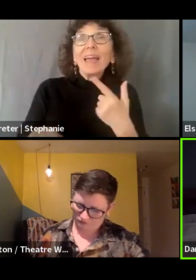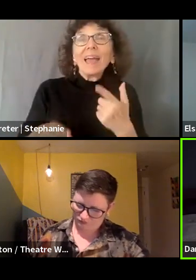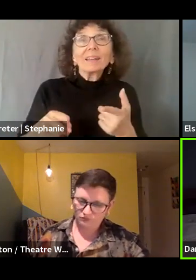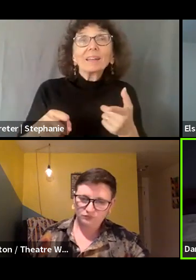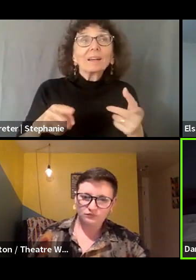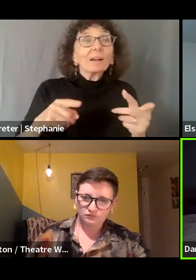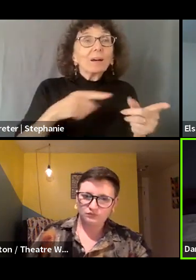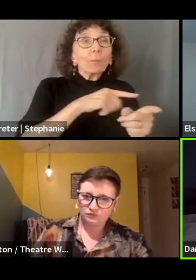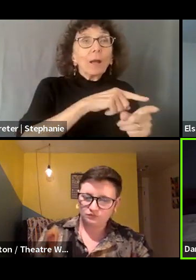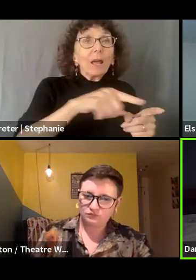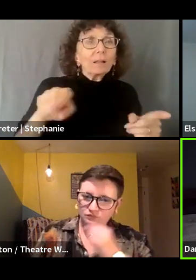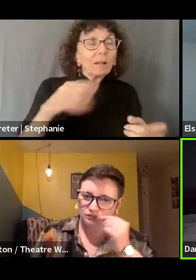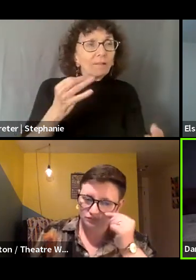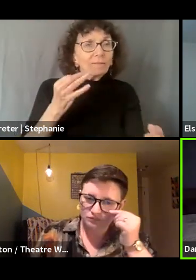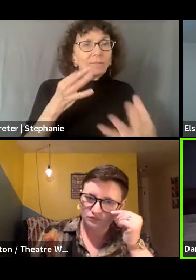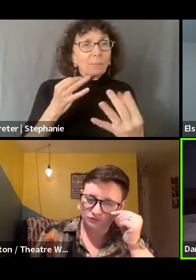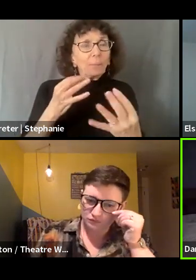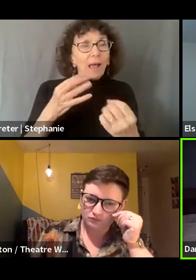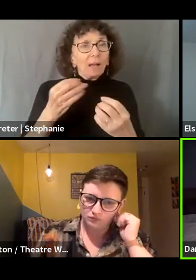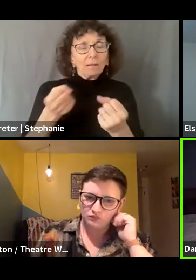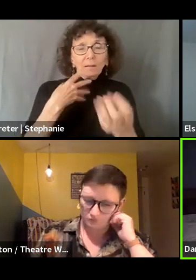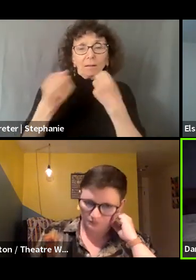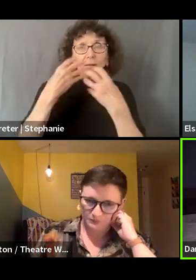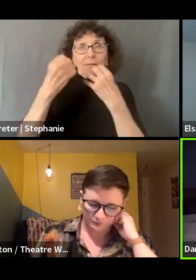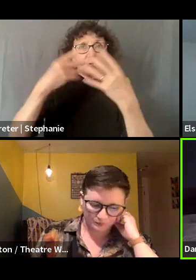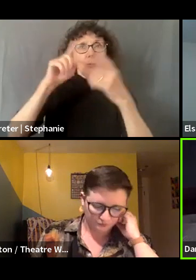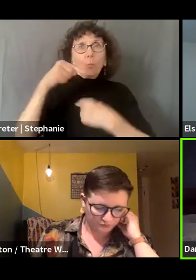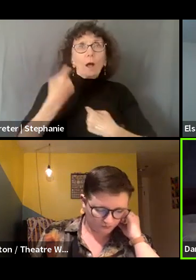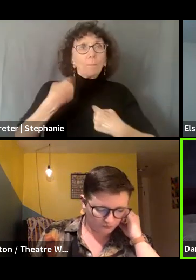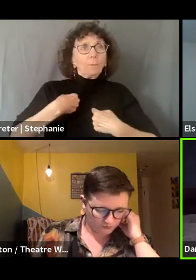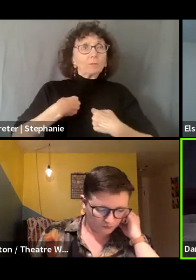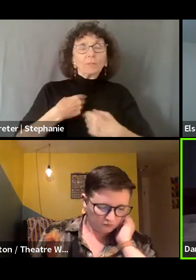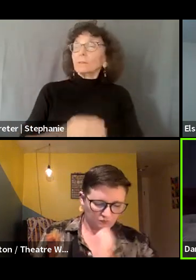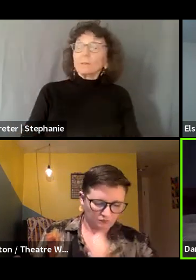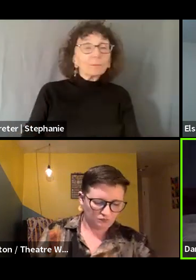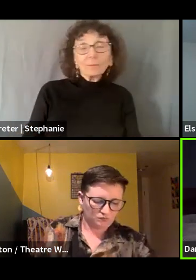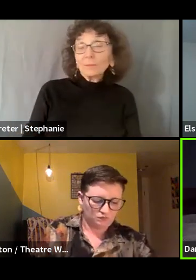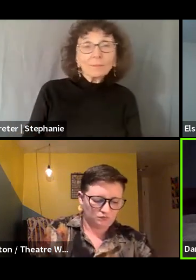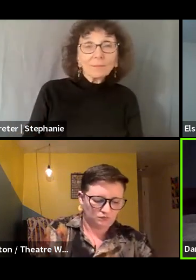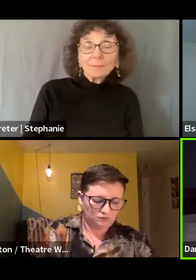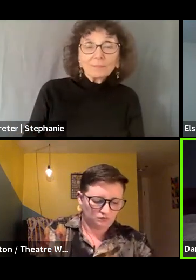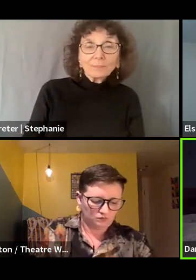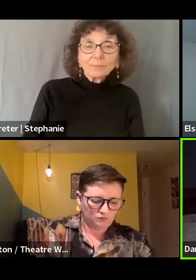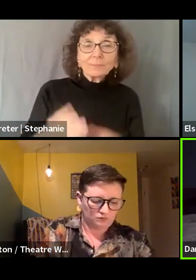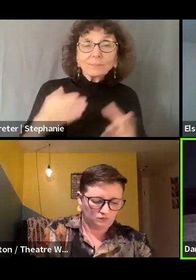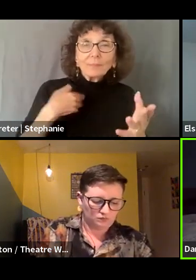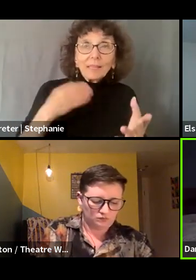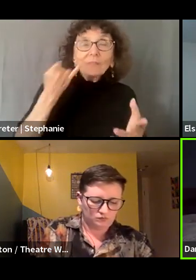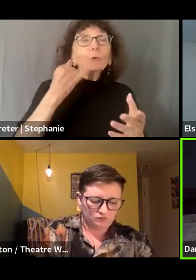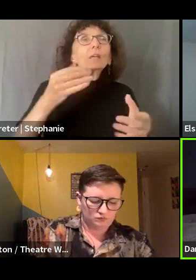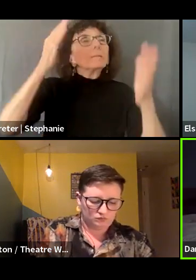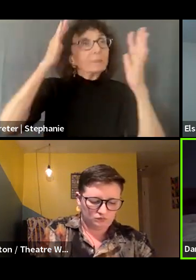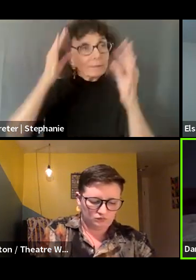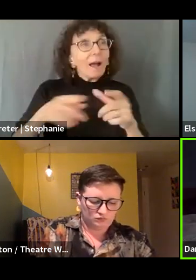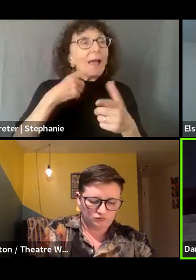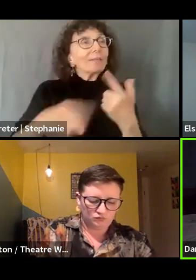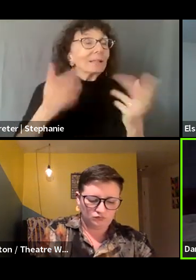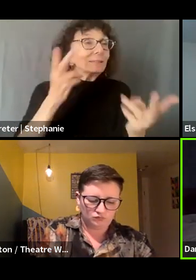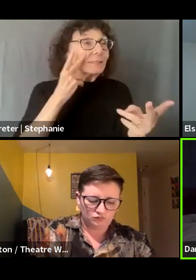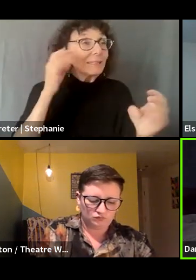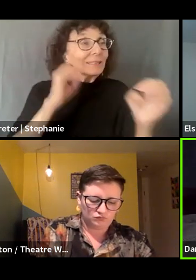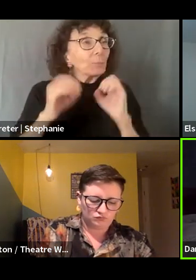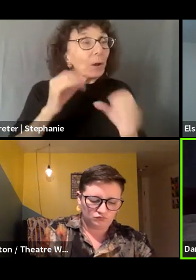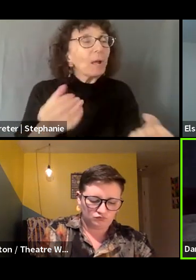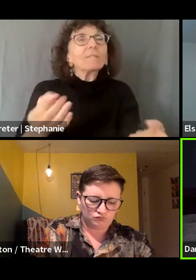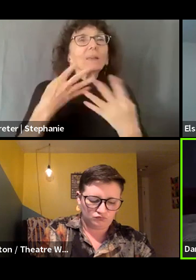all of the feedback positive and negative when we see, okay, well, how did this experiment actually work? Right. And